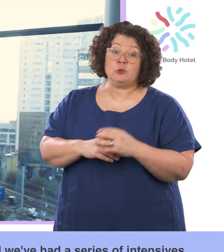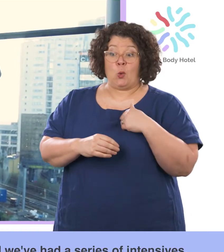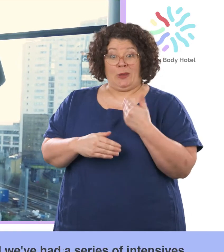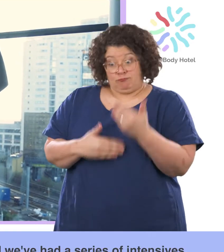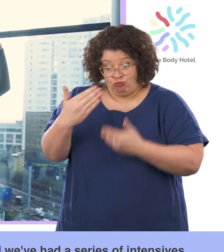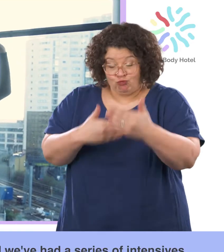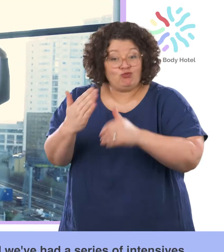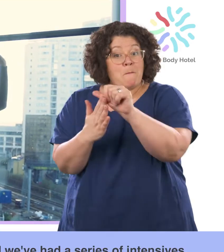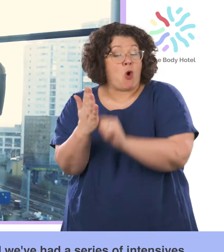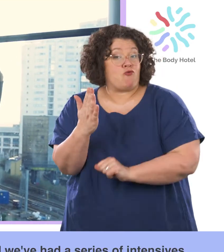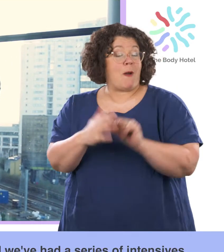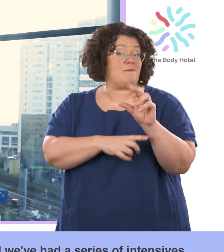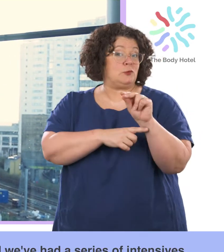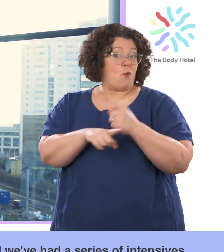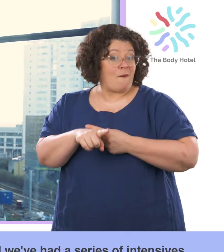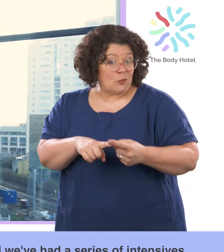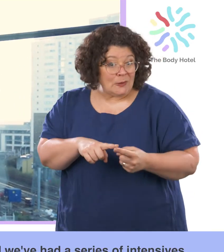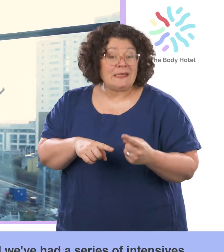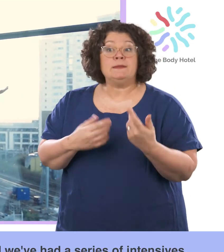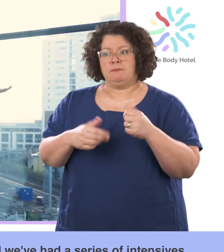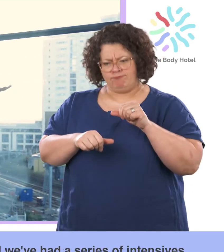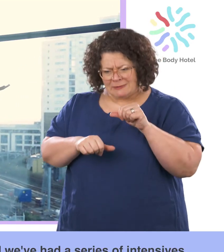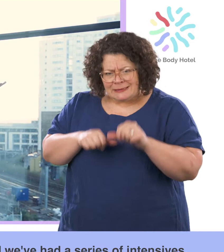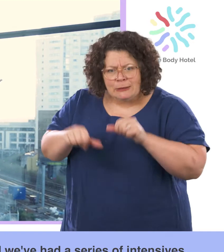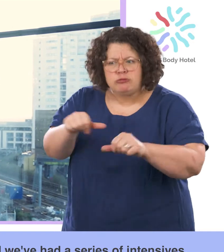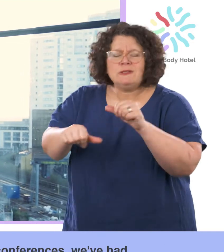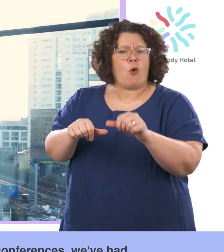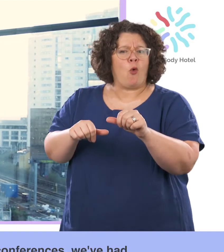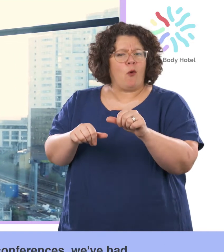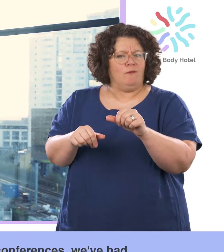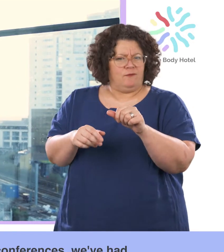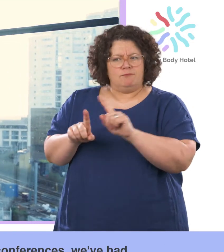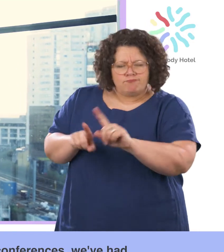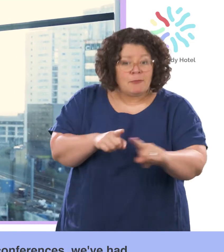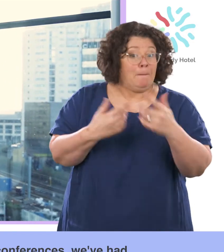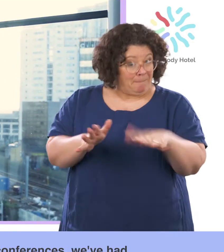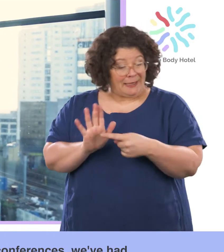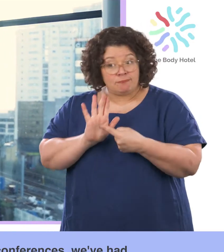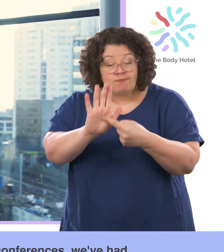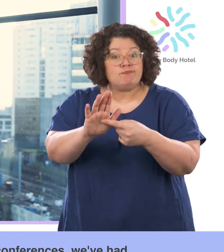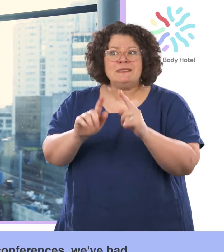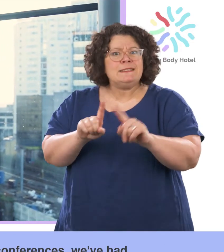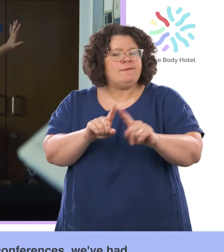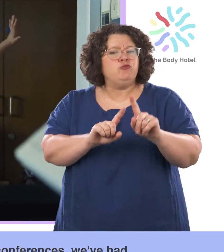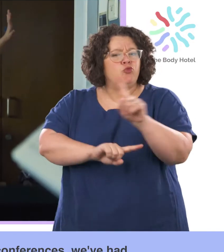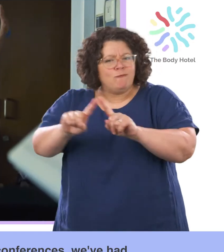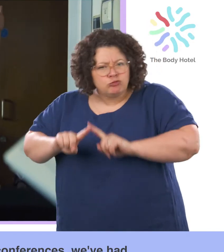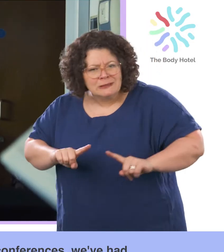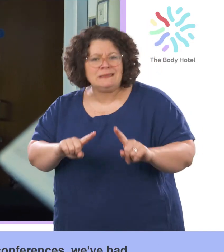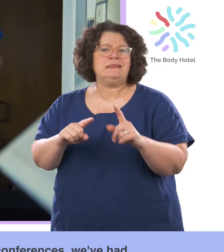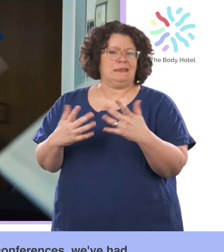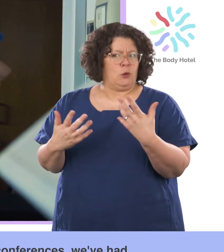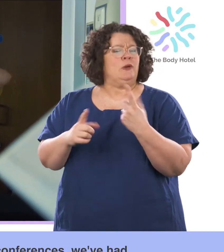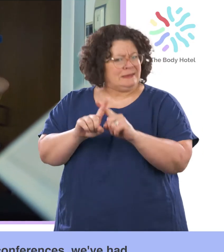we ran this program for 12 weeks and we've had a series of intensives we've been featured in different conferences we've